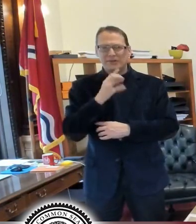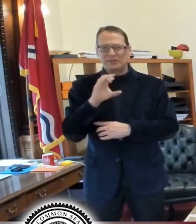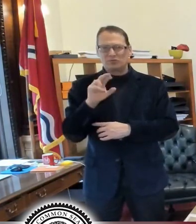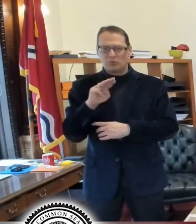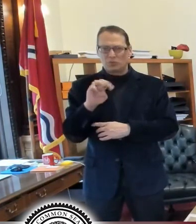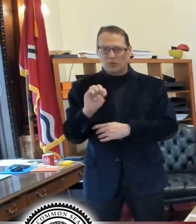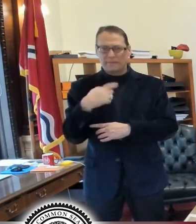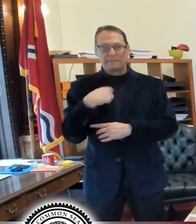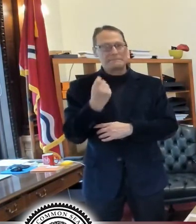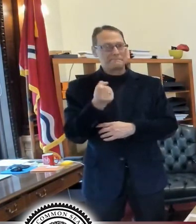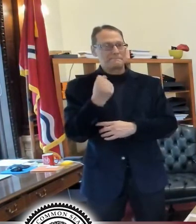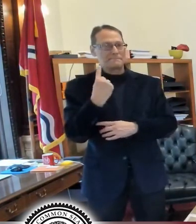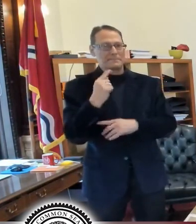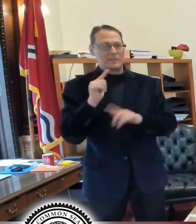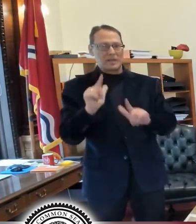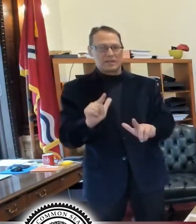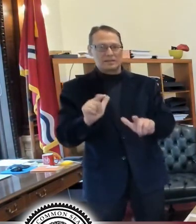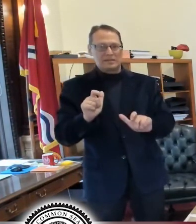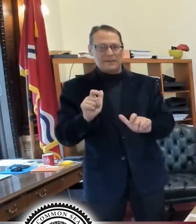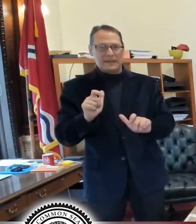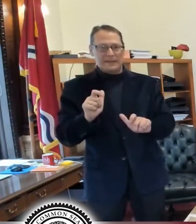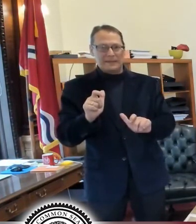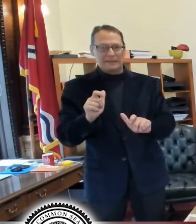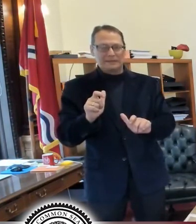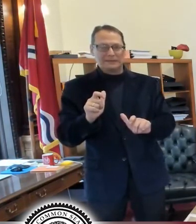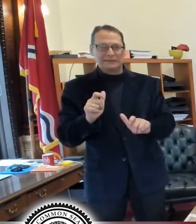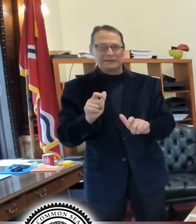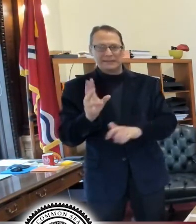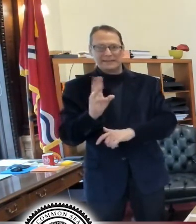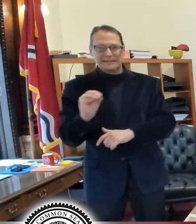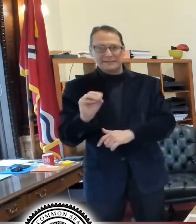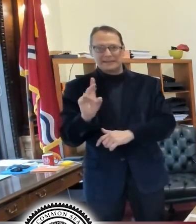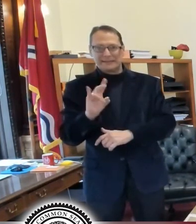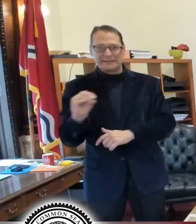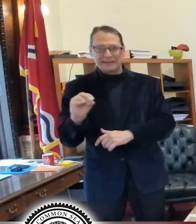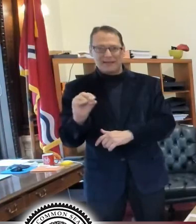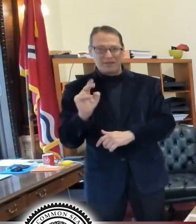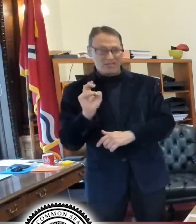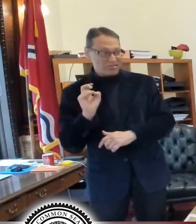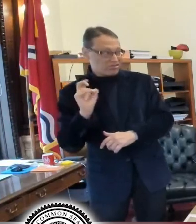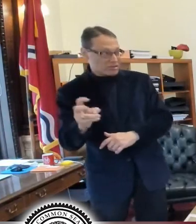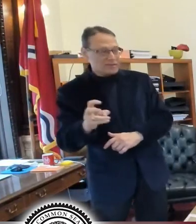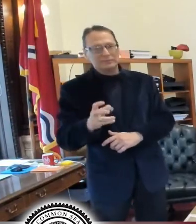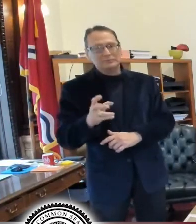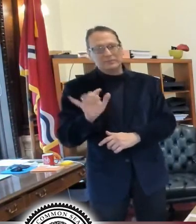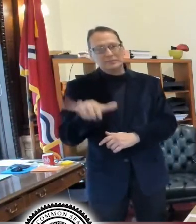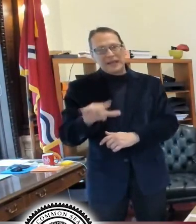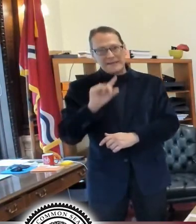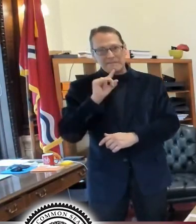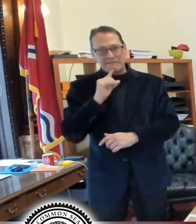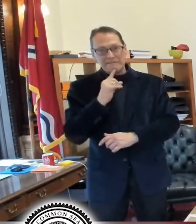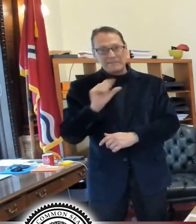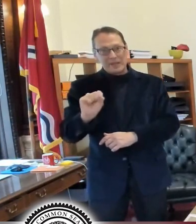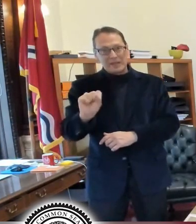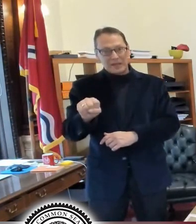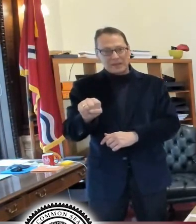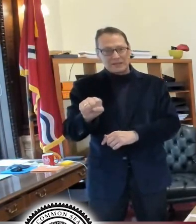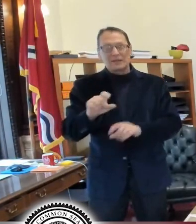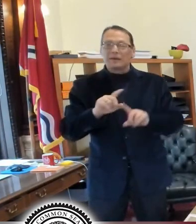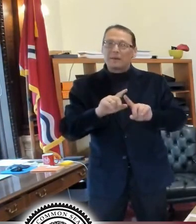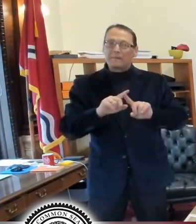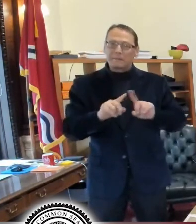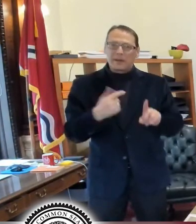And I understand that speeding going, you know, 60, 70 miles down the street is also serious, but, um,